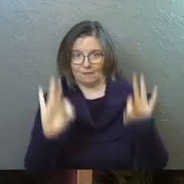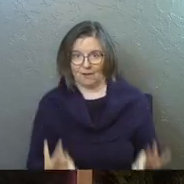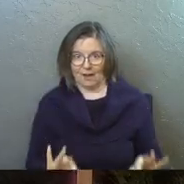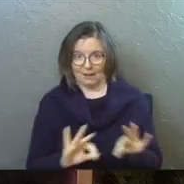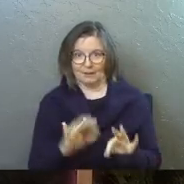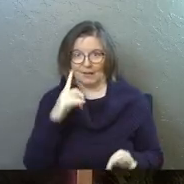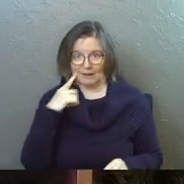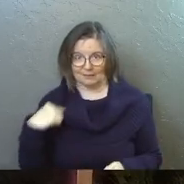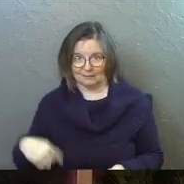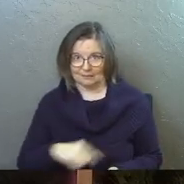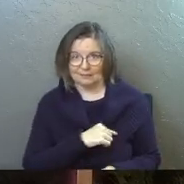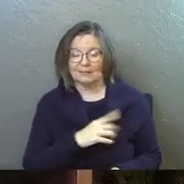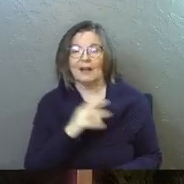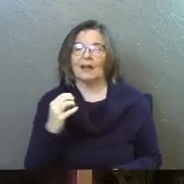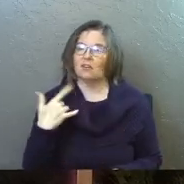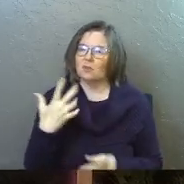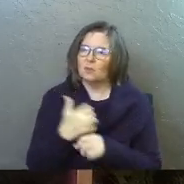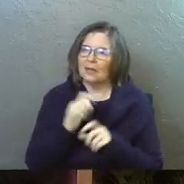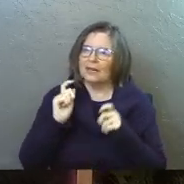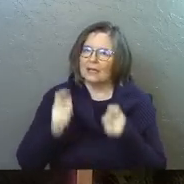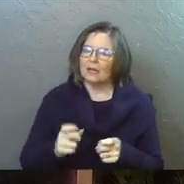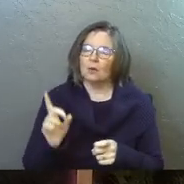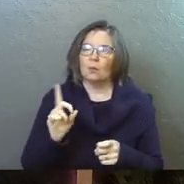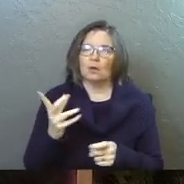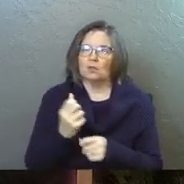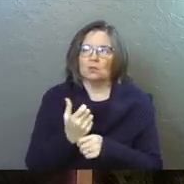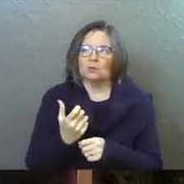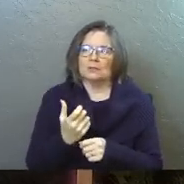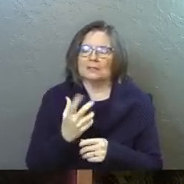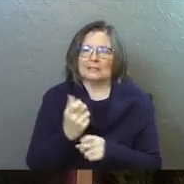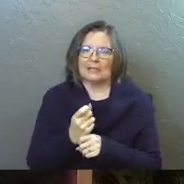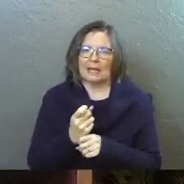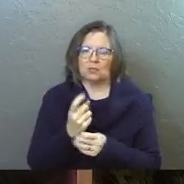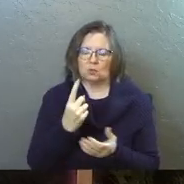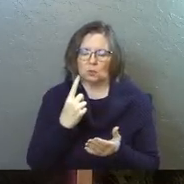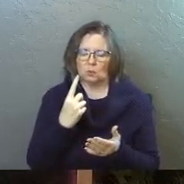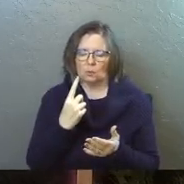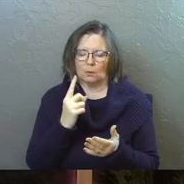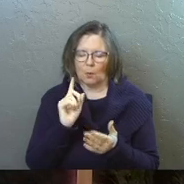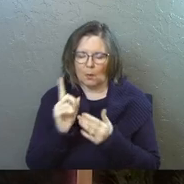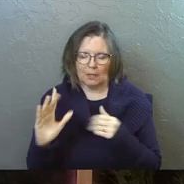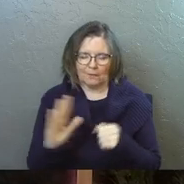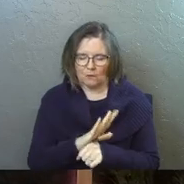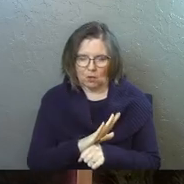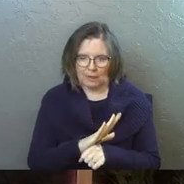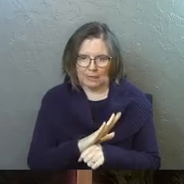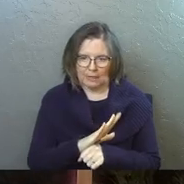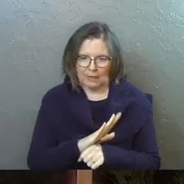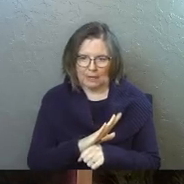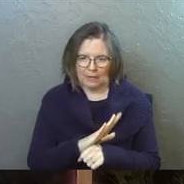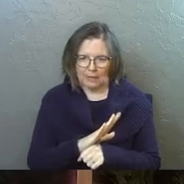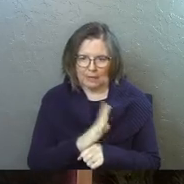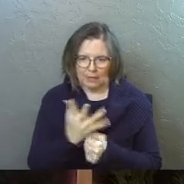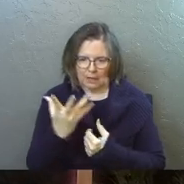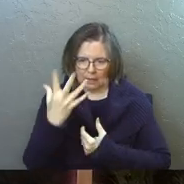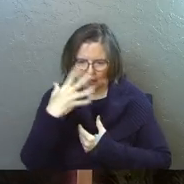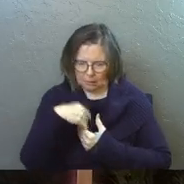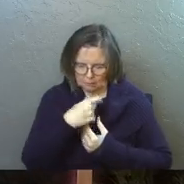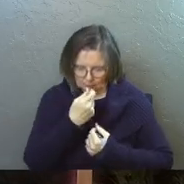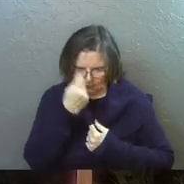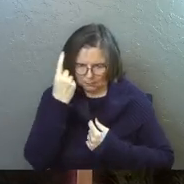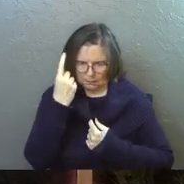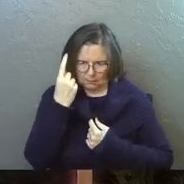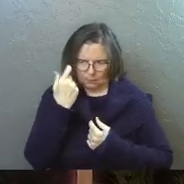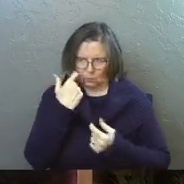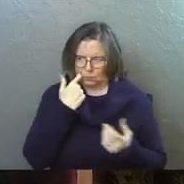me. And, um, you ever get a gift where you just kind of, it takes you a while to fully understand what just